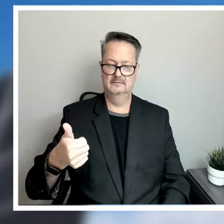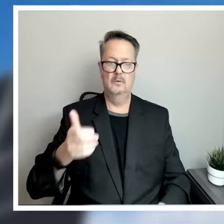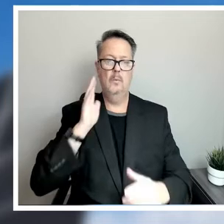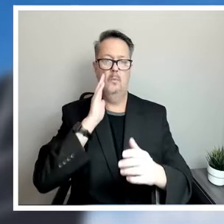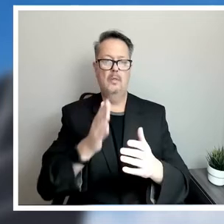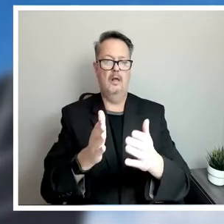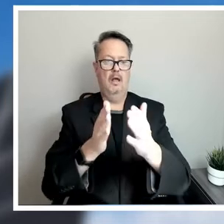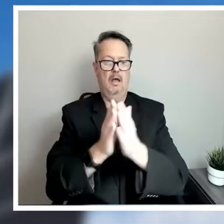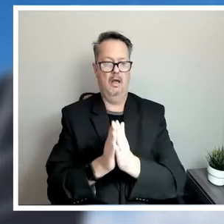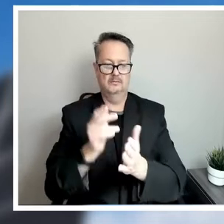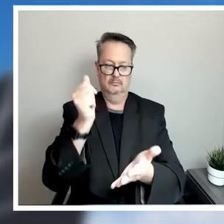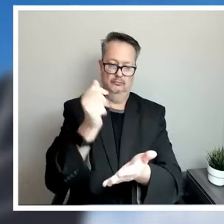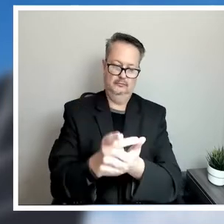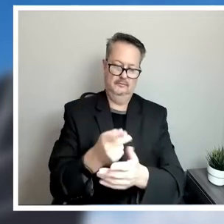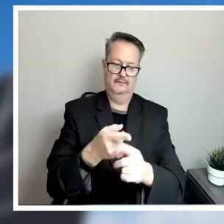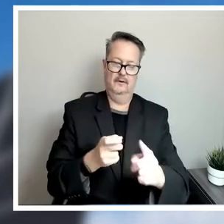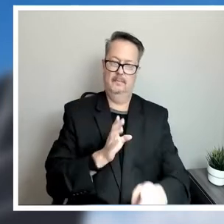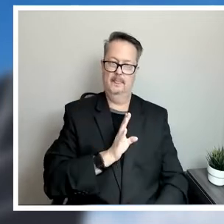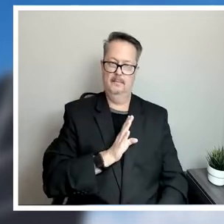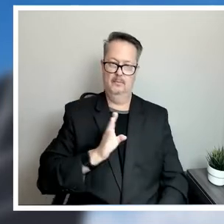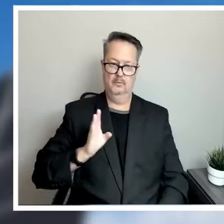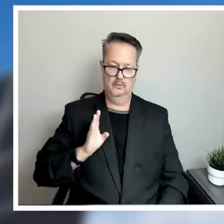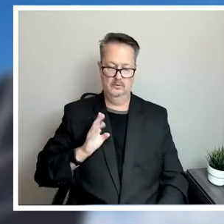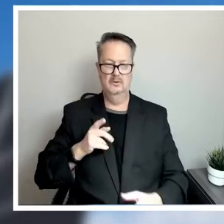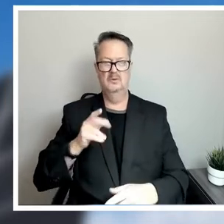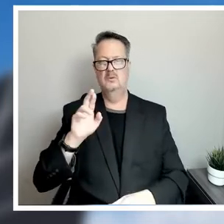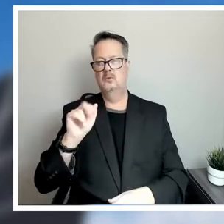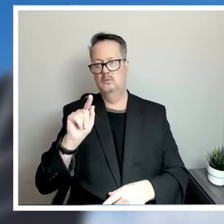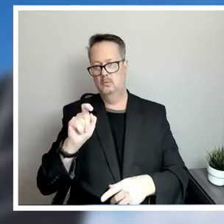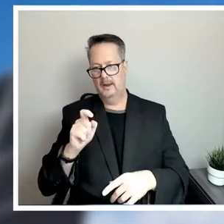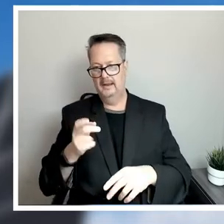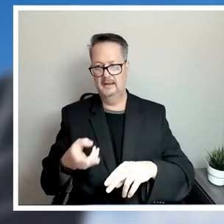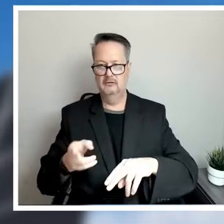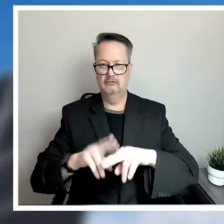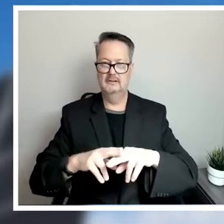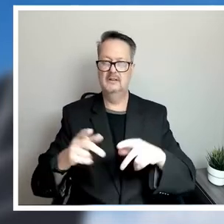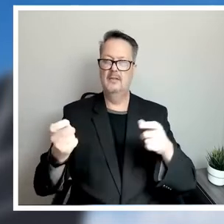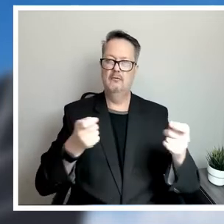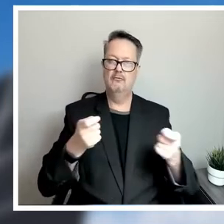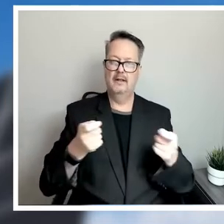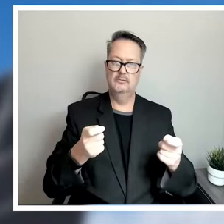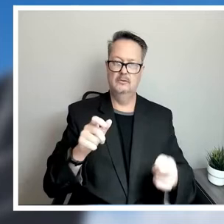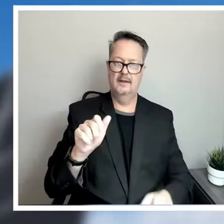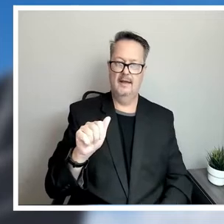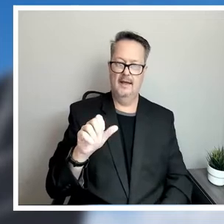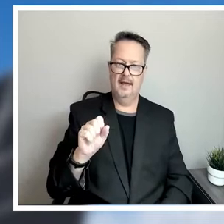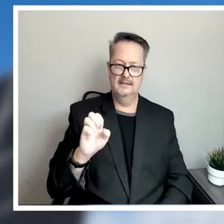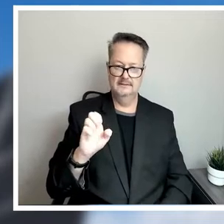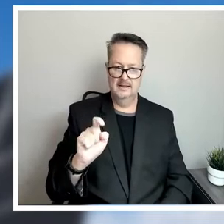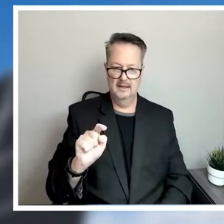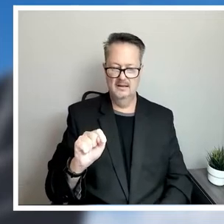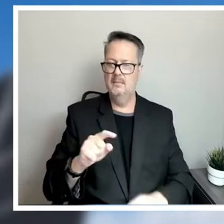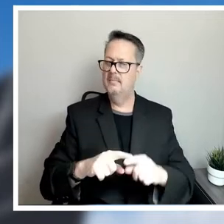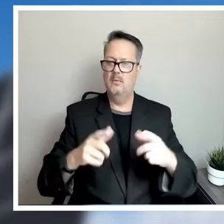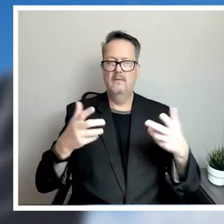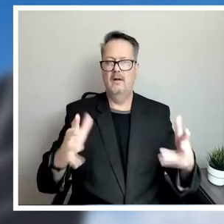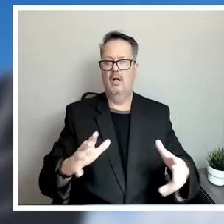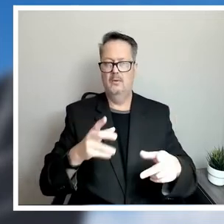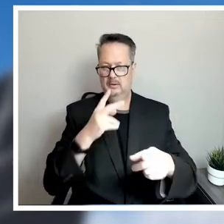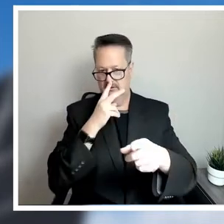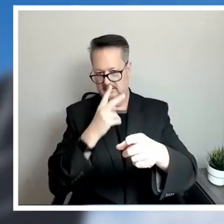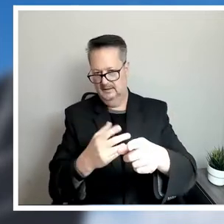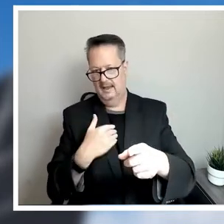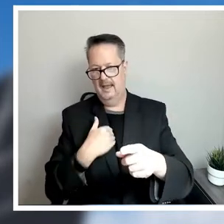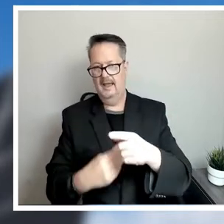approval from our board on the rate increase in the regulatory asset but at that point you'll see we already would have had input from the rate advisory committee and assistance